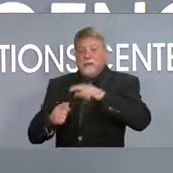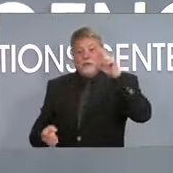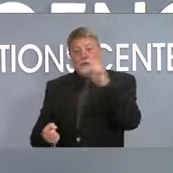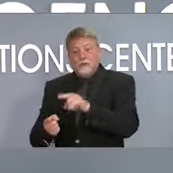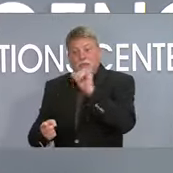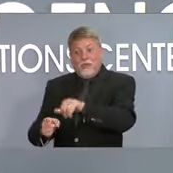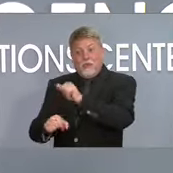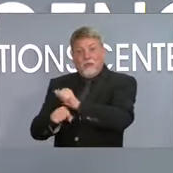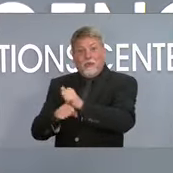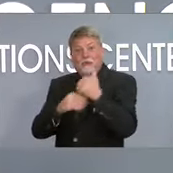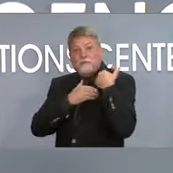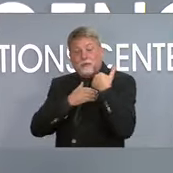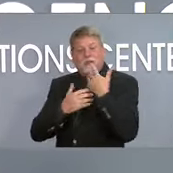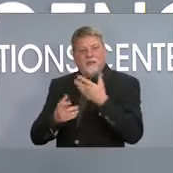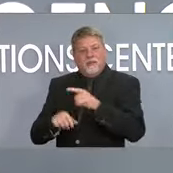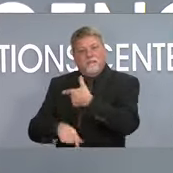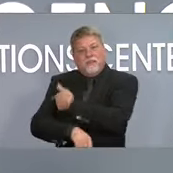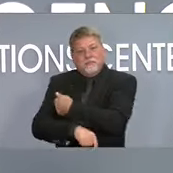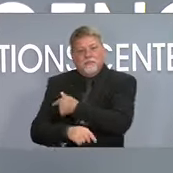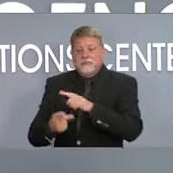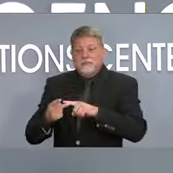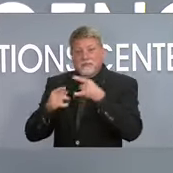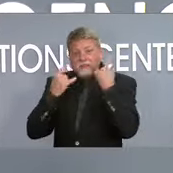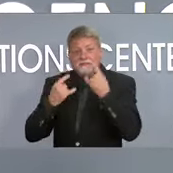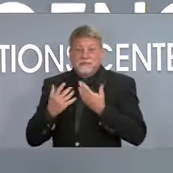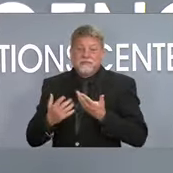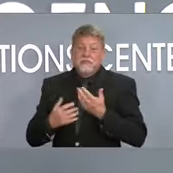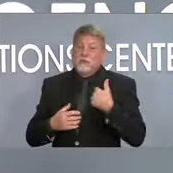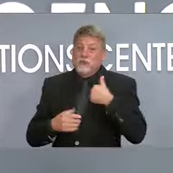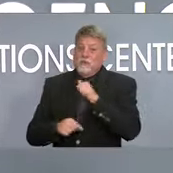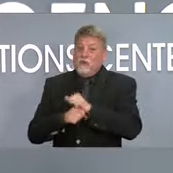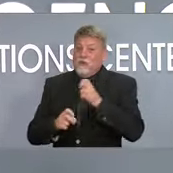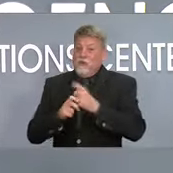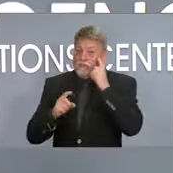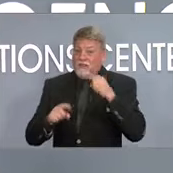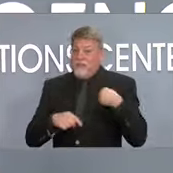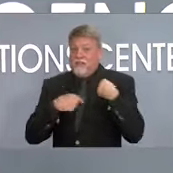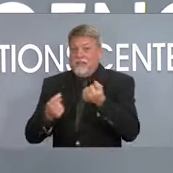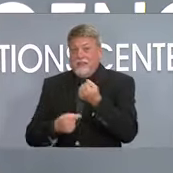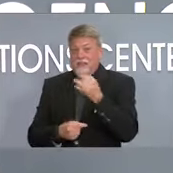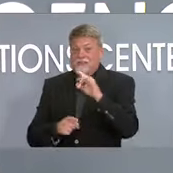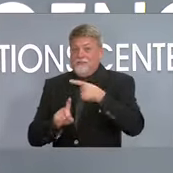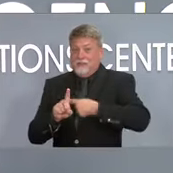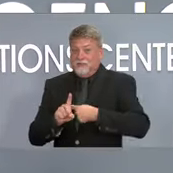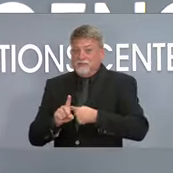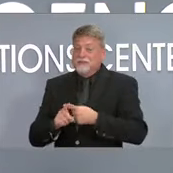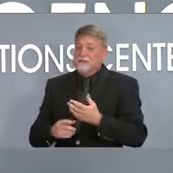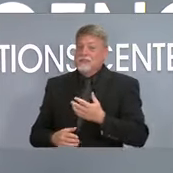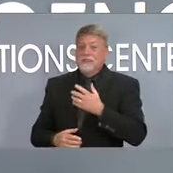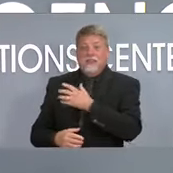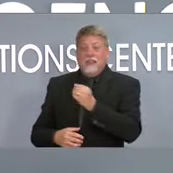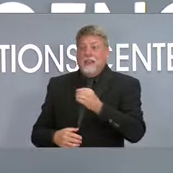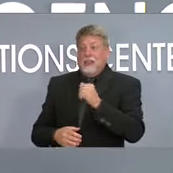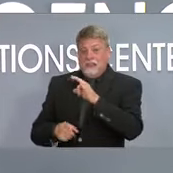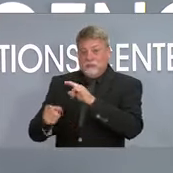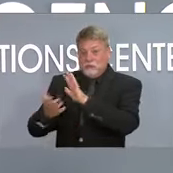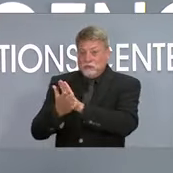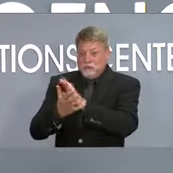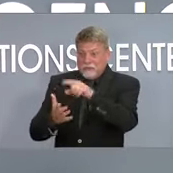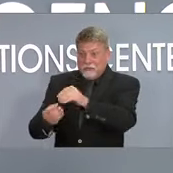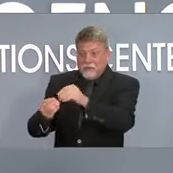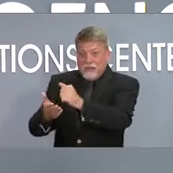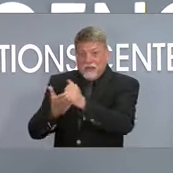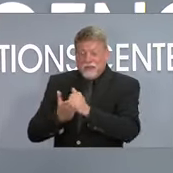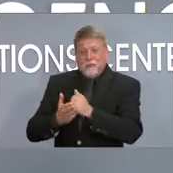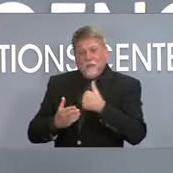work. It's a lot. We've all been through a lot in these 19 months and the work is hard. So whatever we can do to assist here and it does take all hands